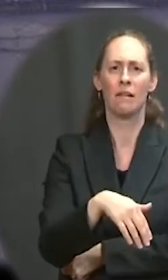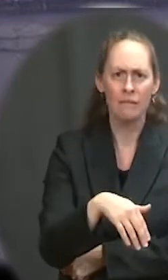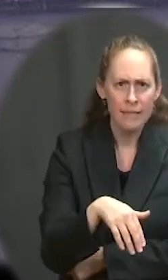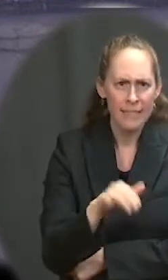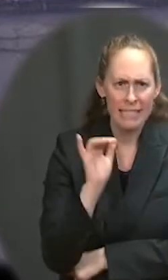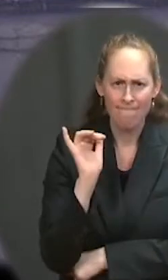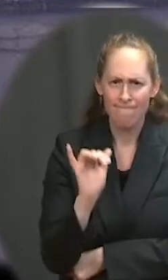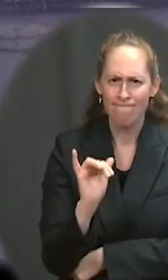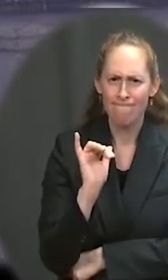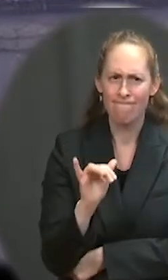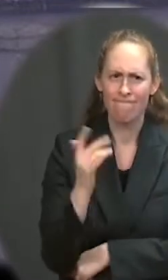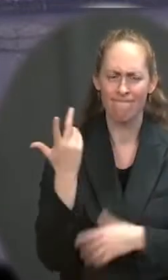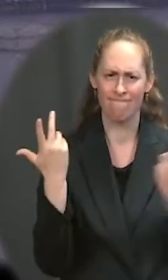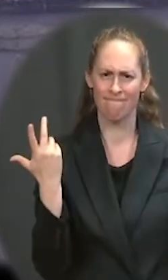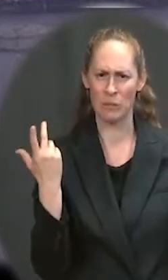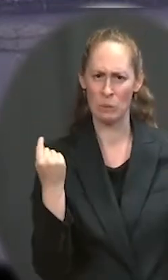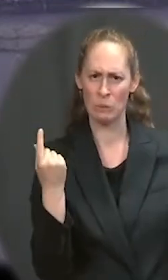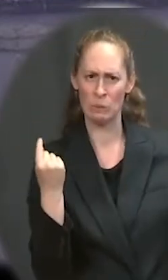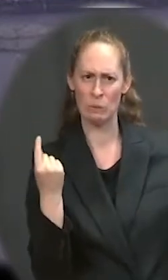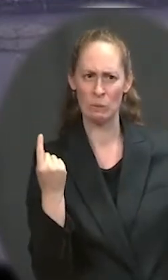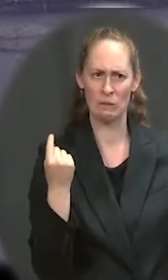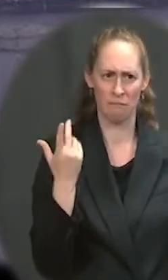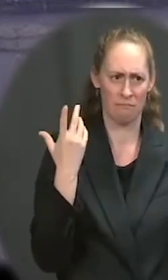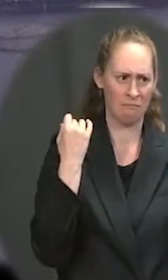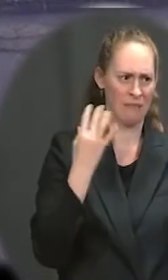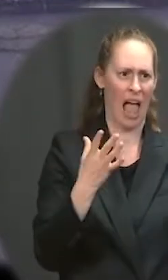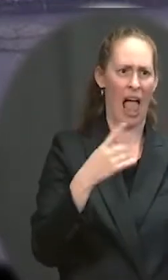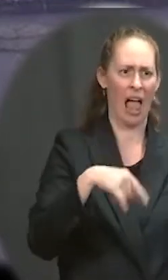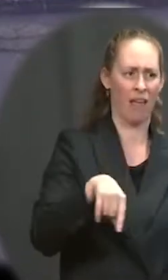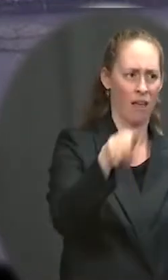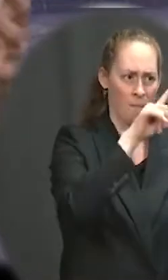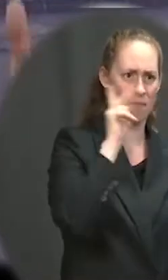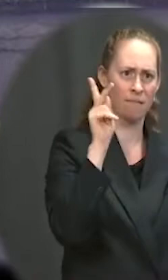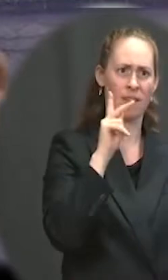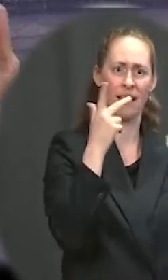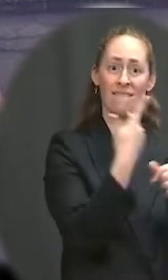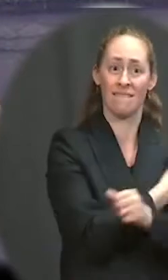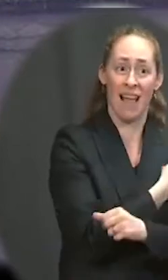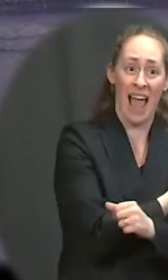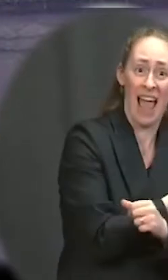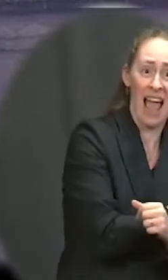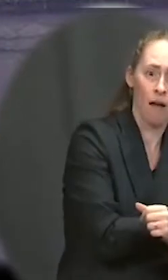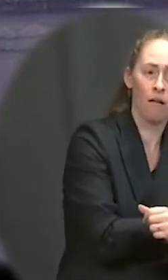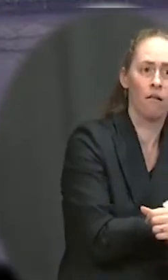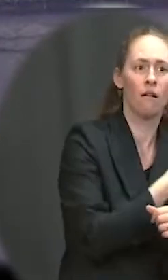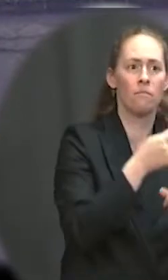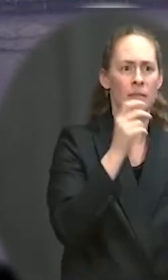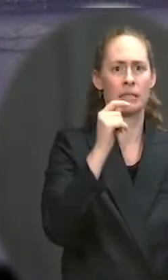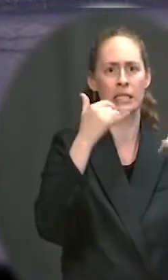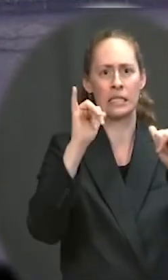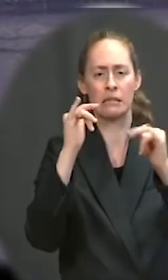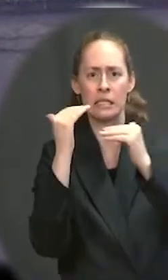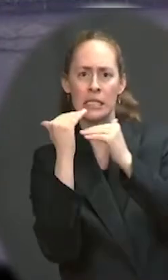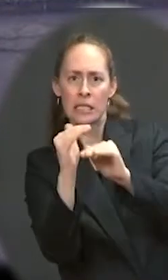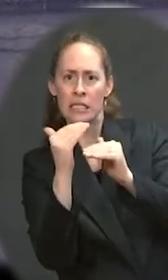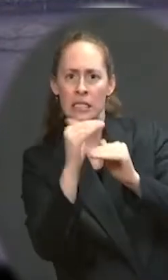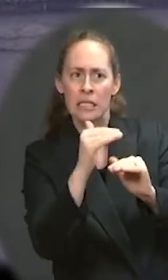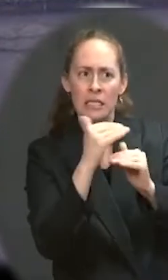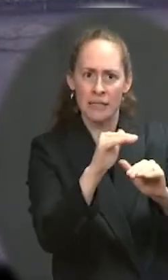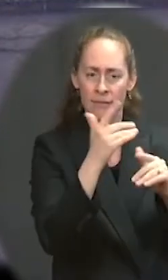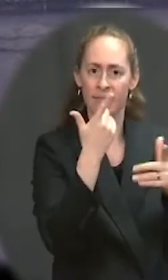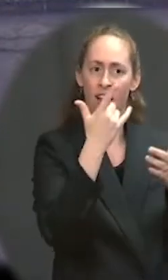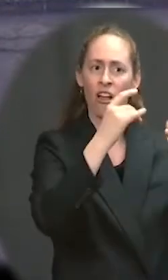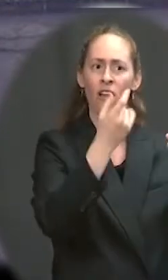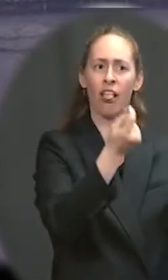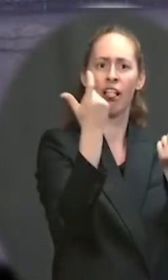of all the people who have been vaccinated and keeping these things in place and also trying to keep people from viewing this through a political lens? Any outreach to any of